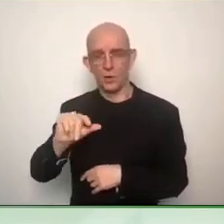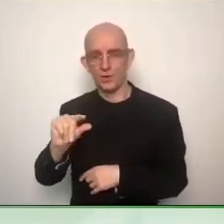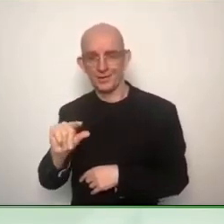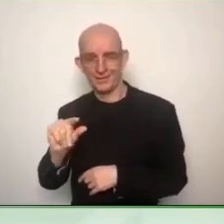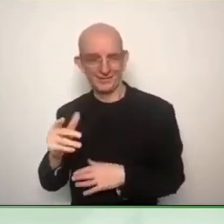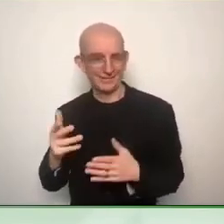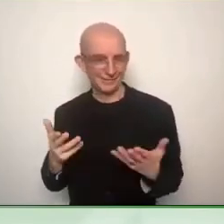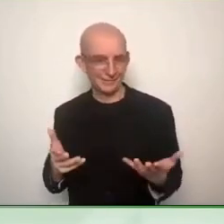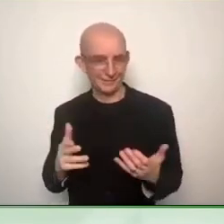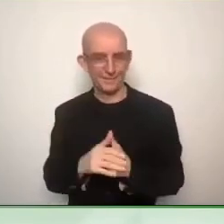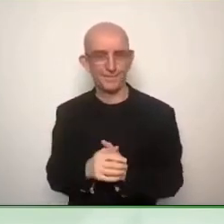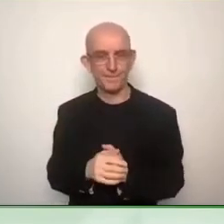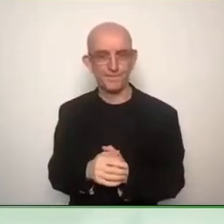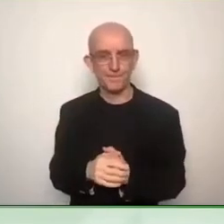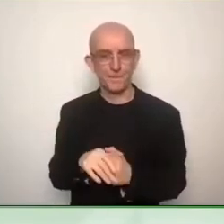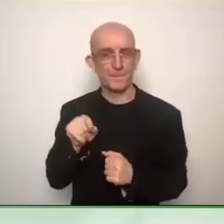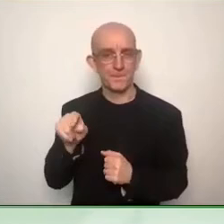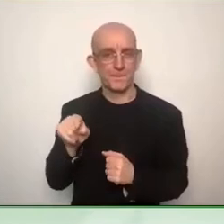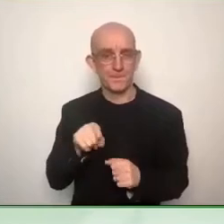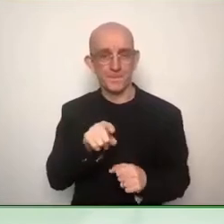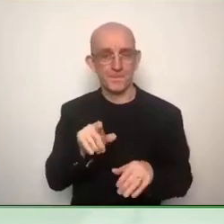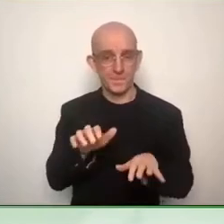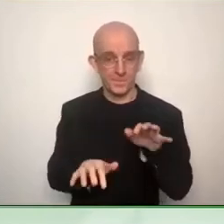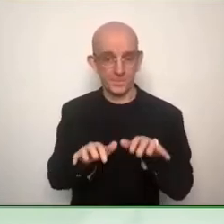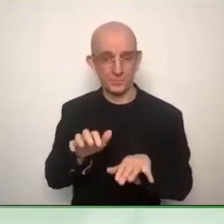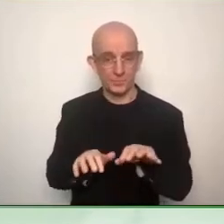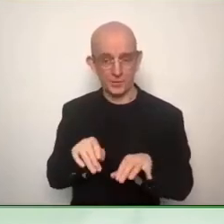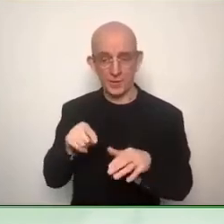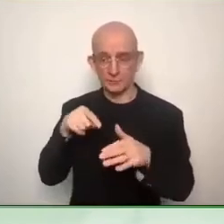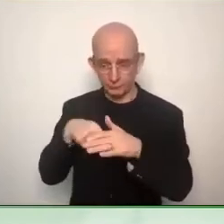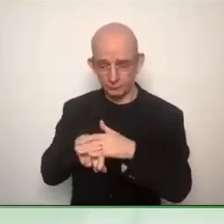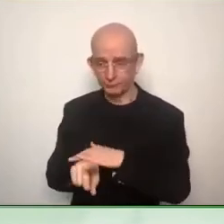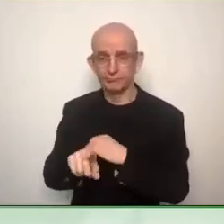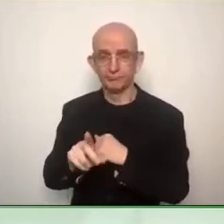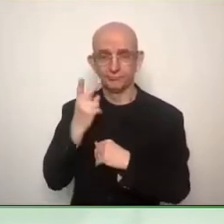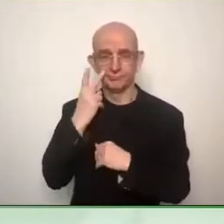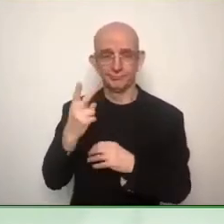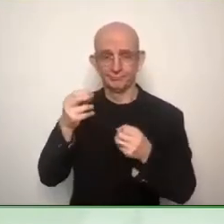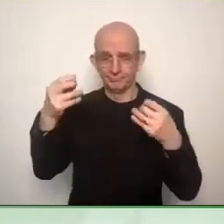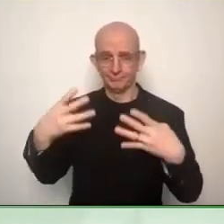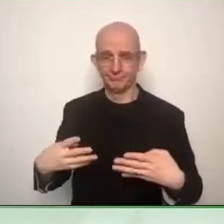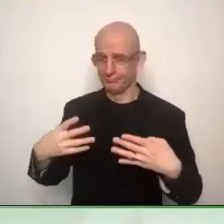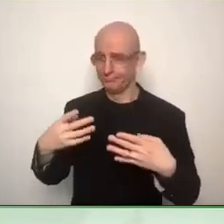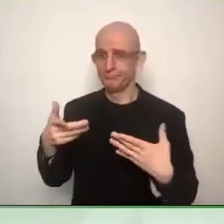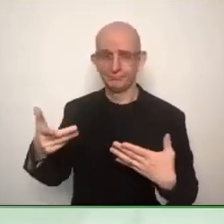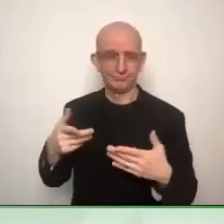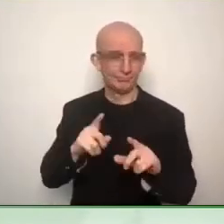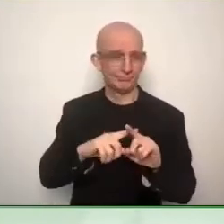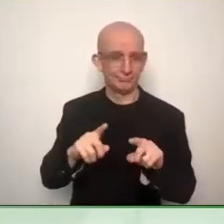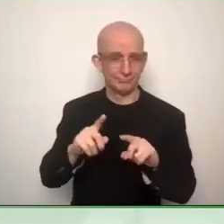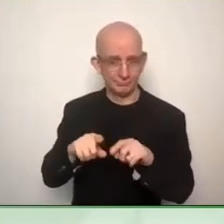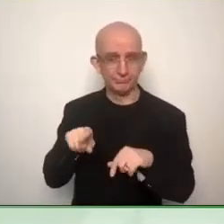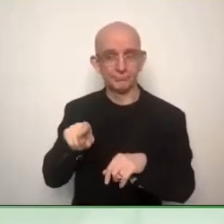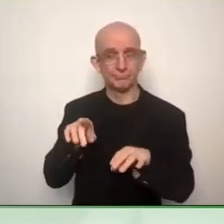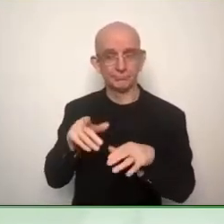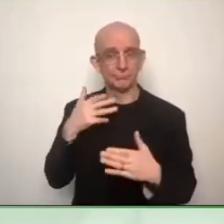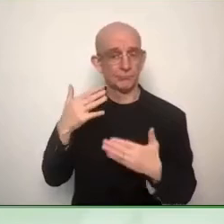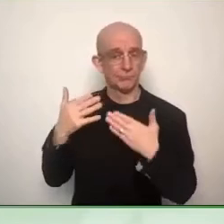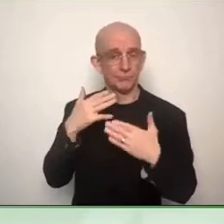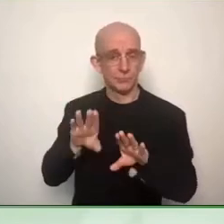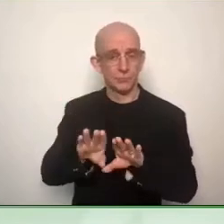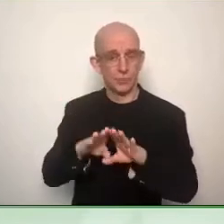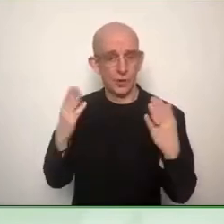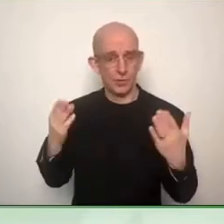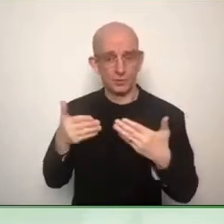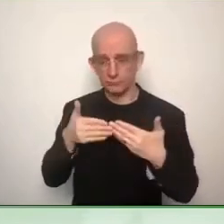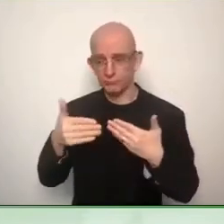related to the educational sessions and policy sessions, project meetings. So, you can use that